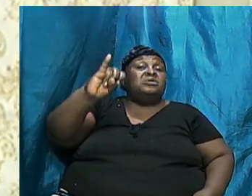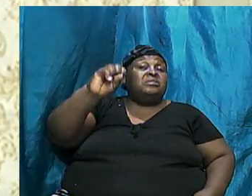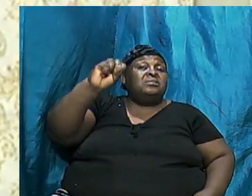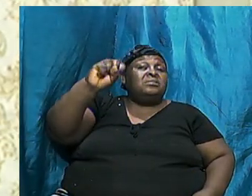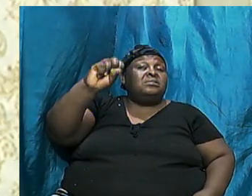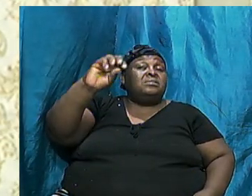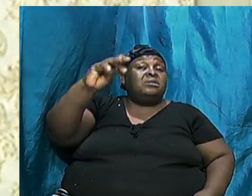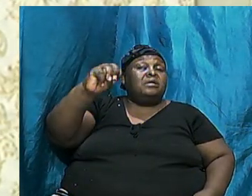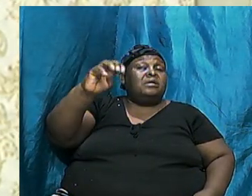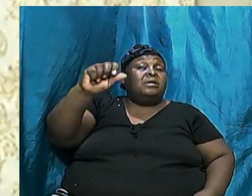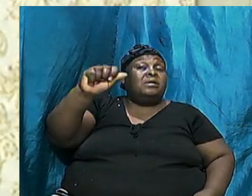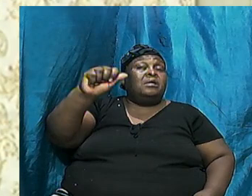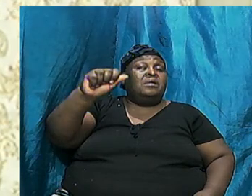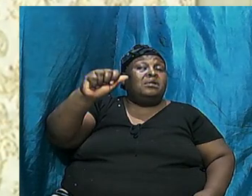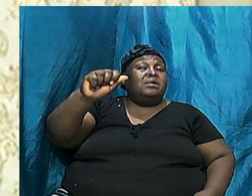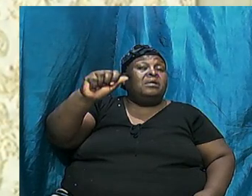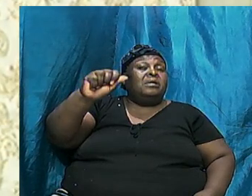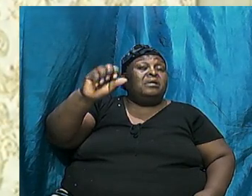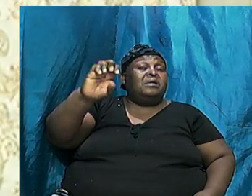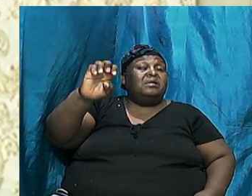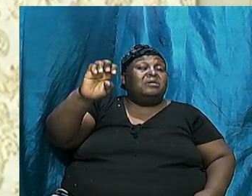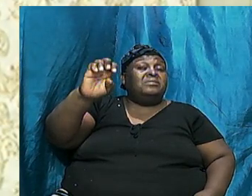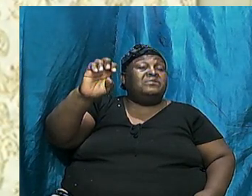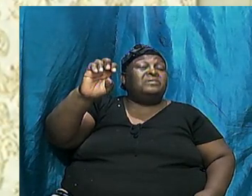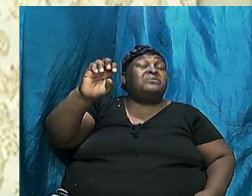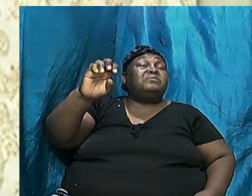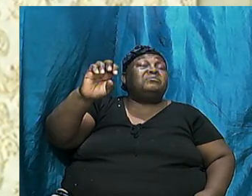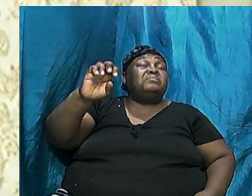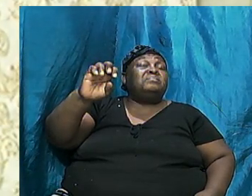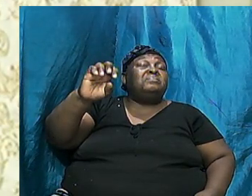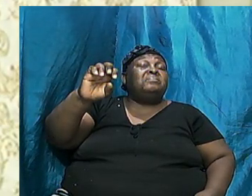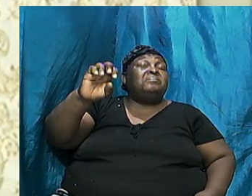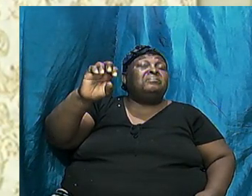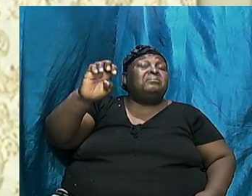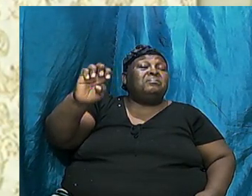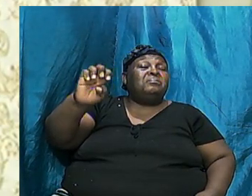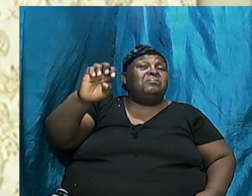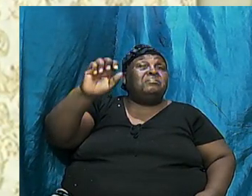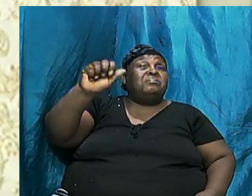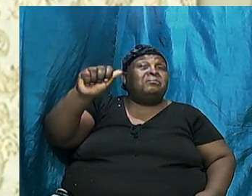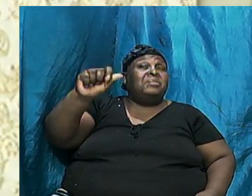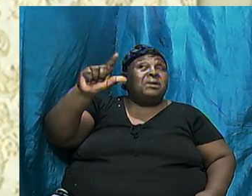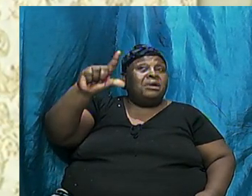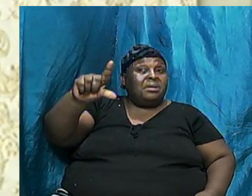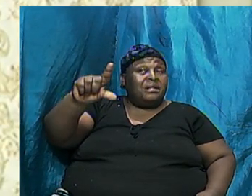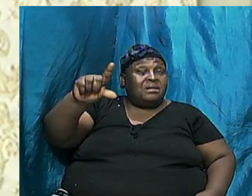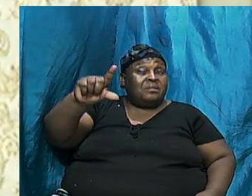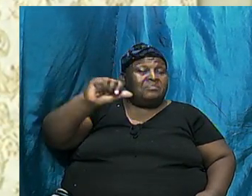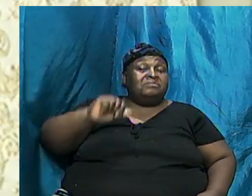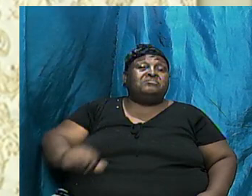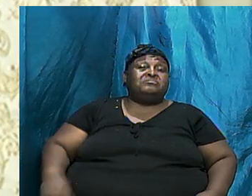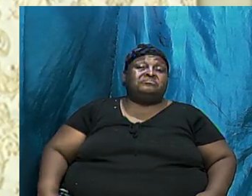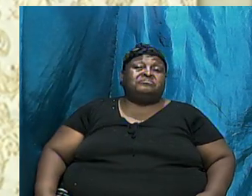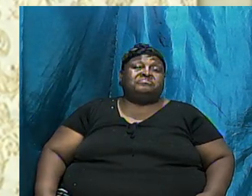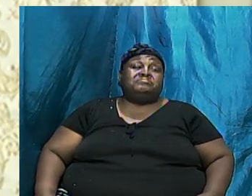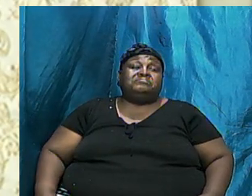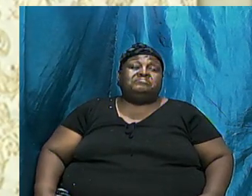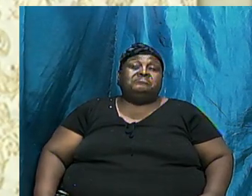Round about It is Yes 86 Years of Age Because That son Was 13 14 Years Older Than Isaac